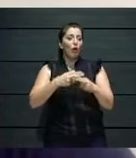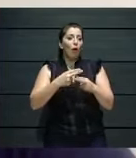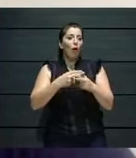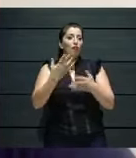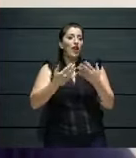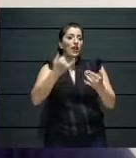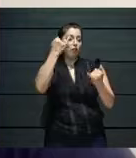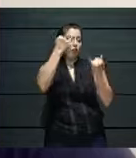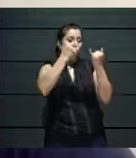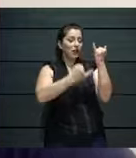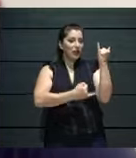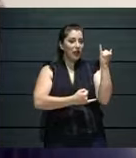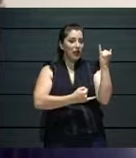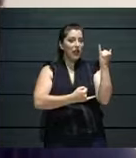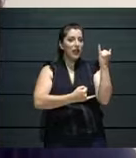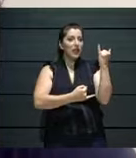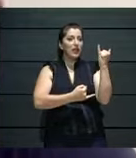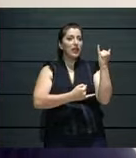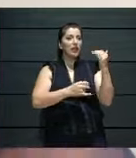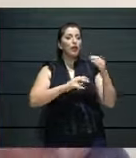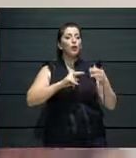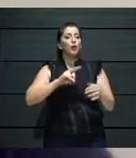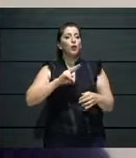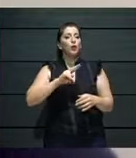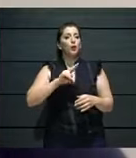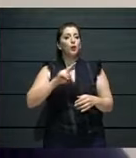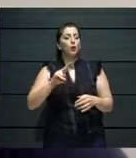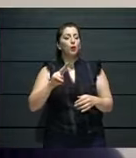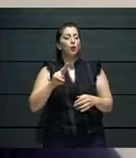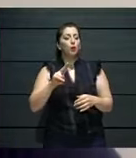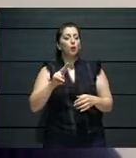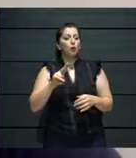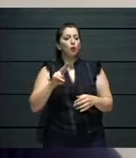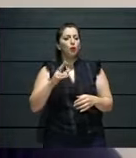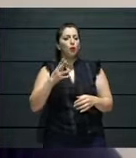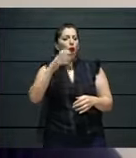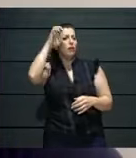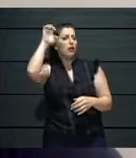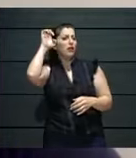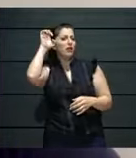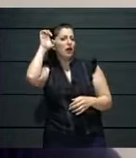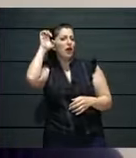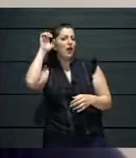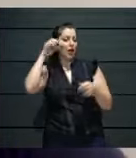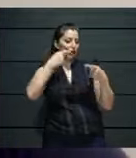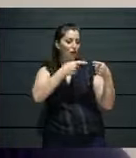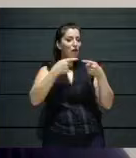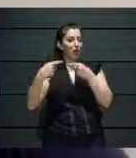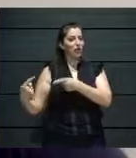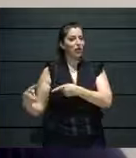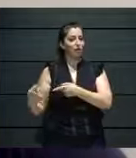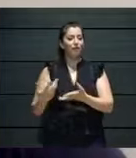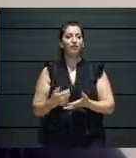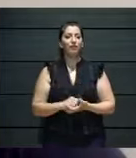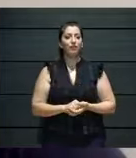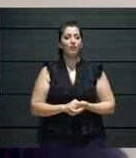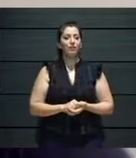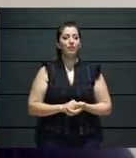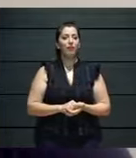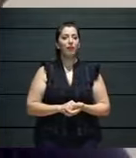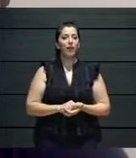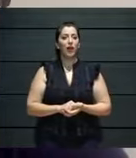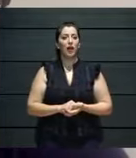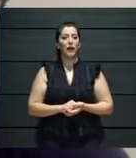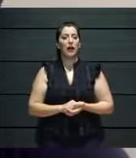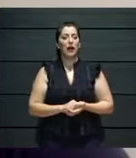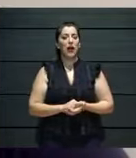performance together with other audience members and have really a feeling of liveness. And that means for me